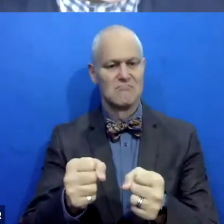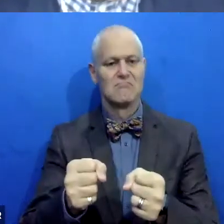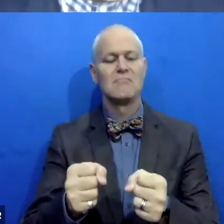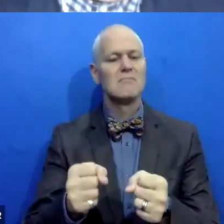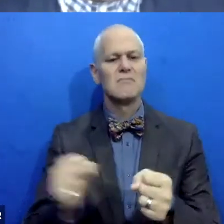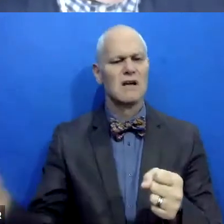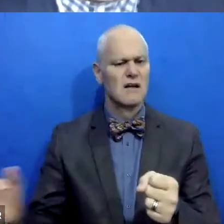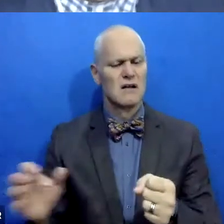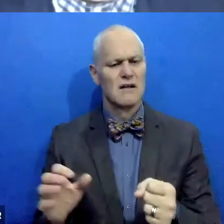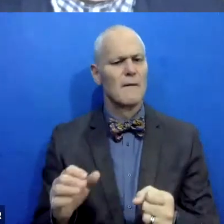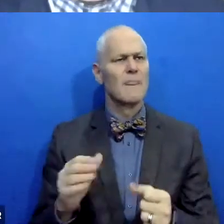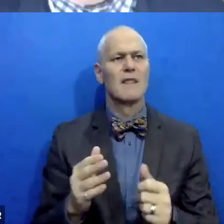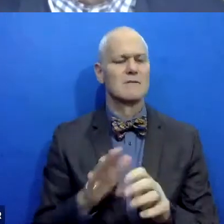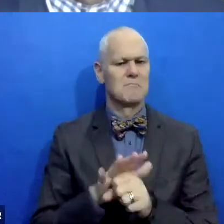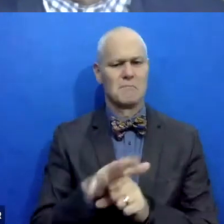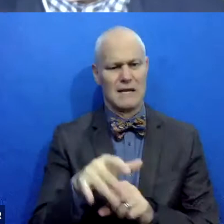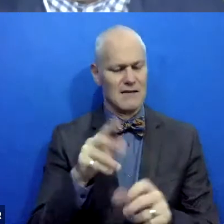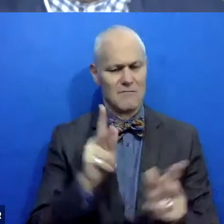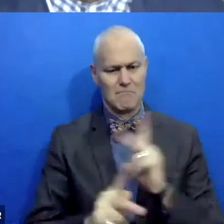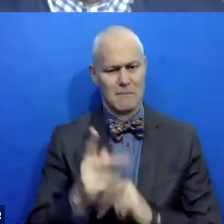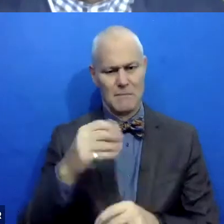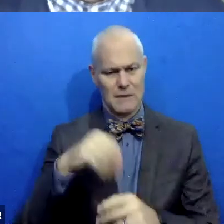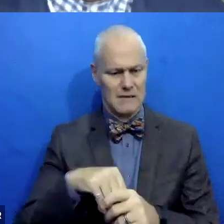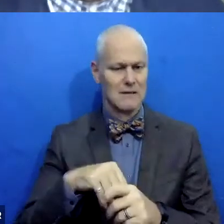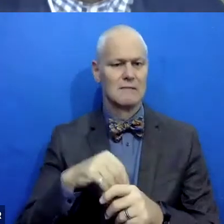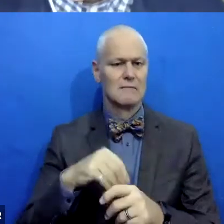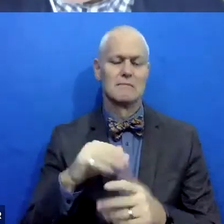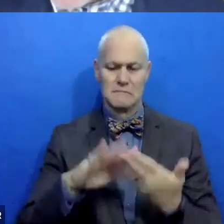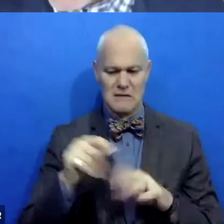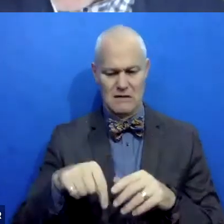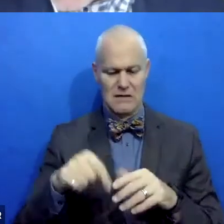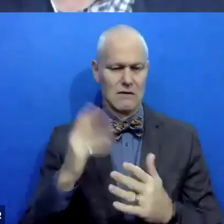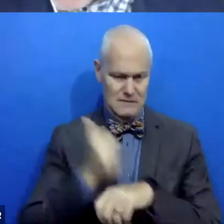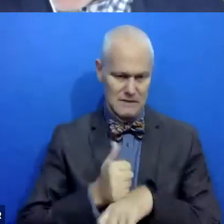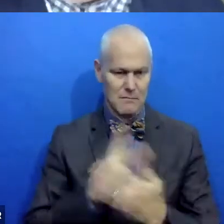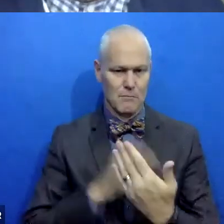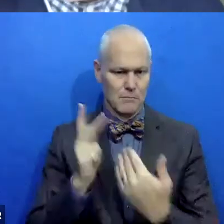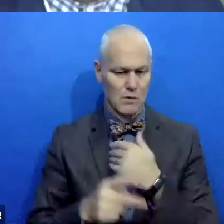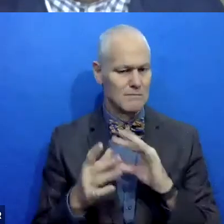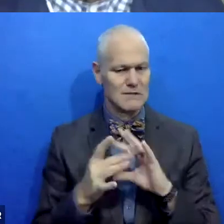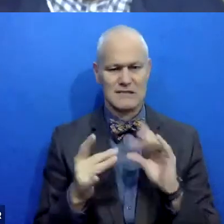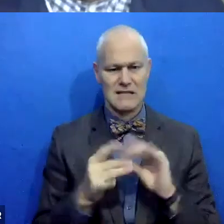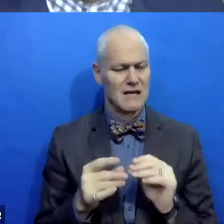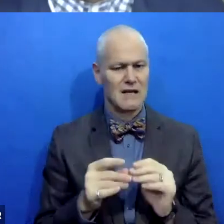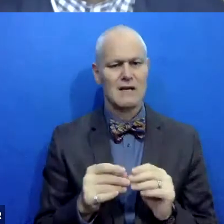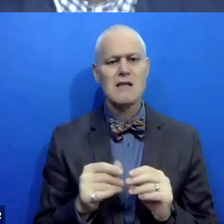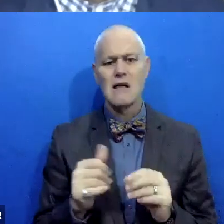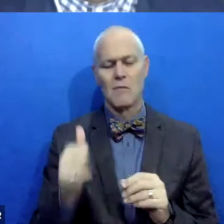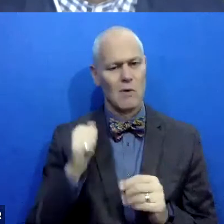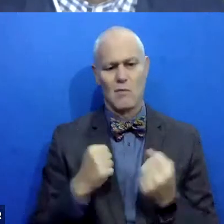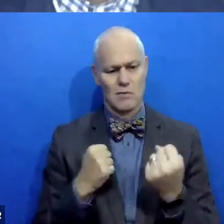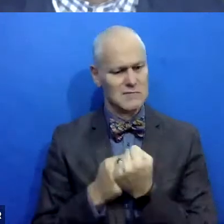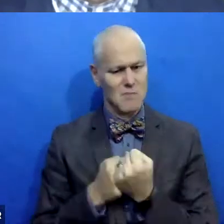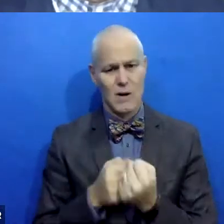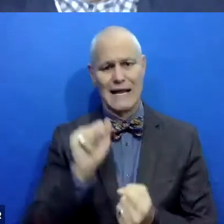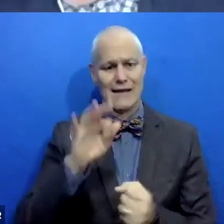folks in town who were part of the process of establishing the, the program that said, we're, we're not going to be behind it if, if